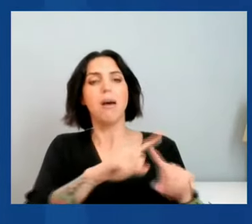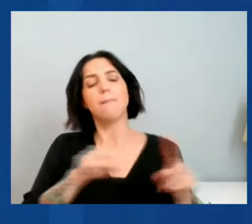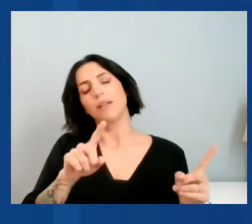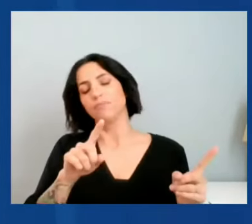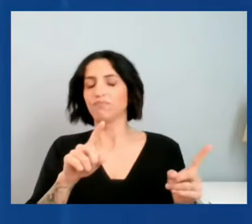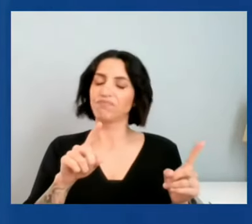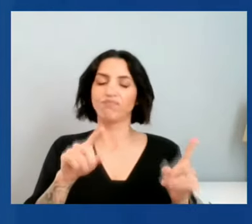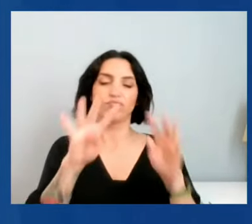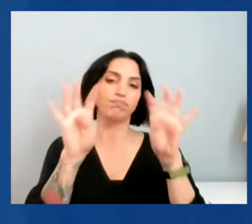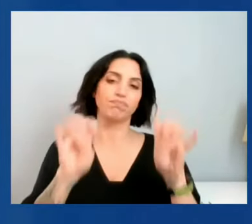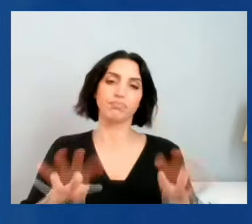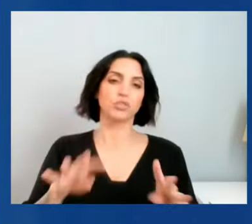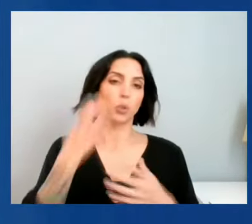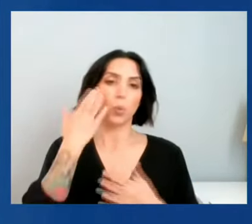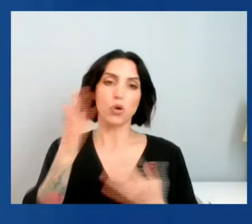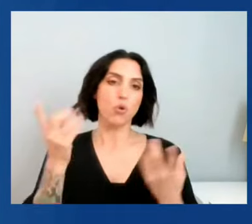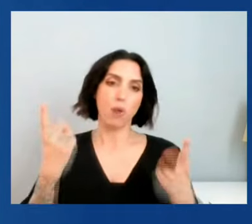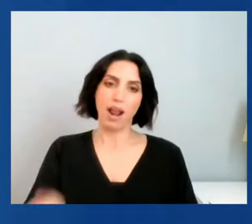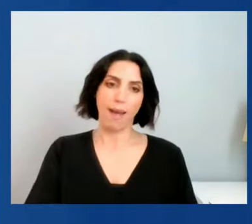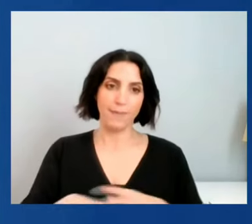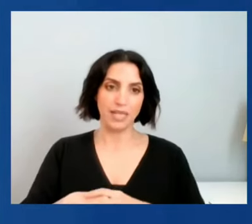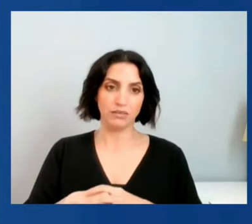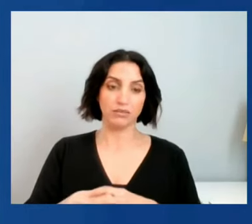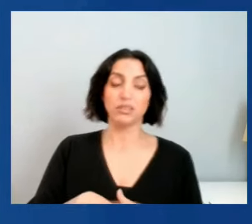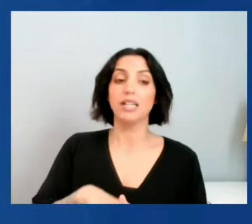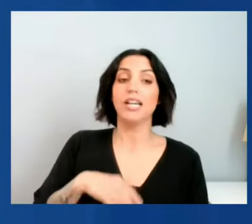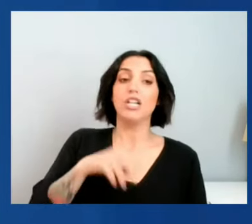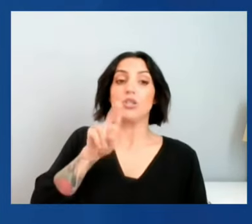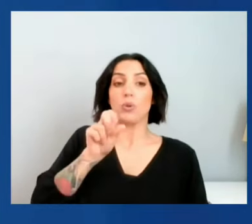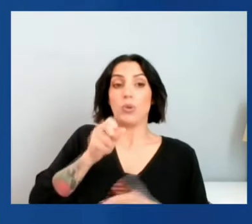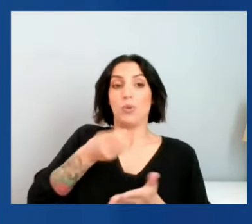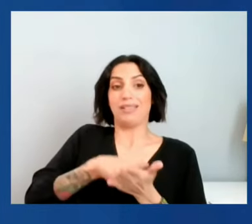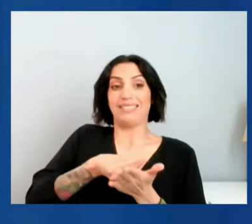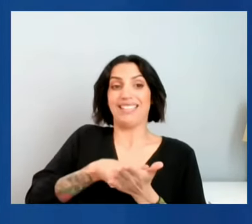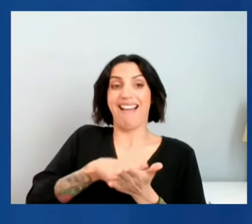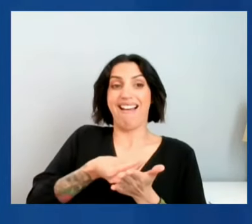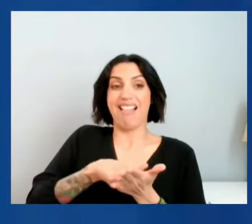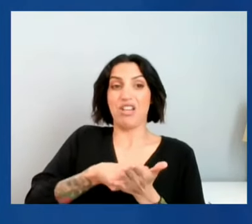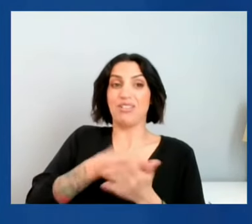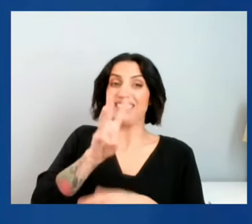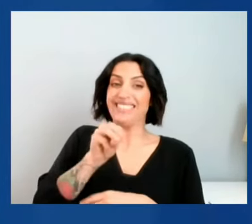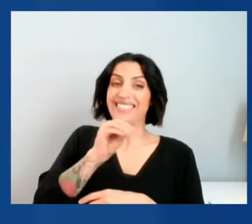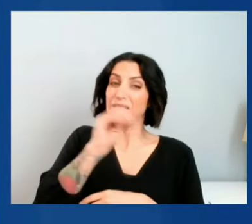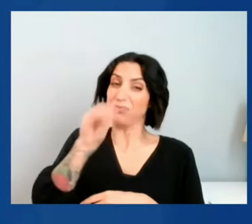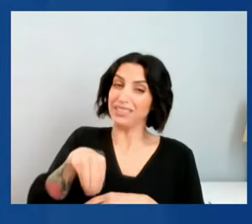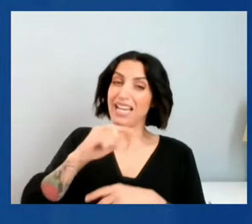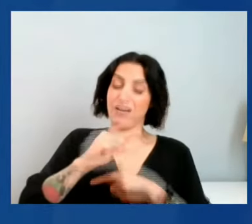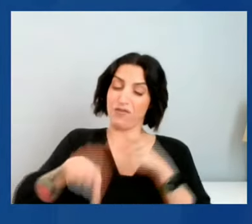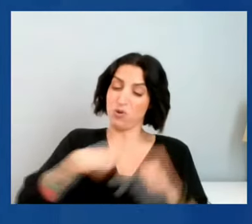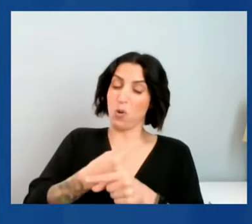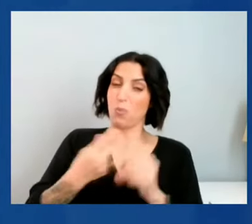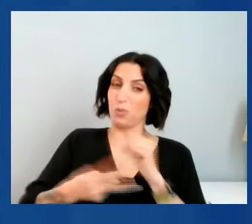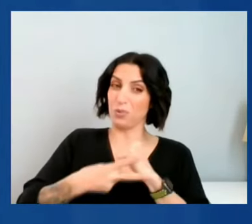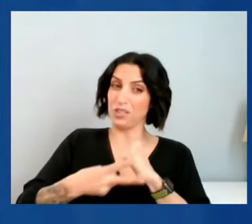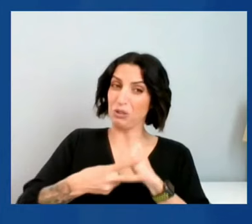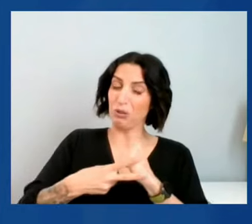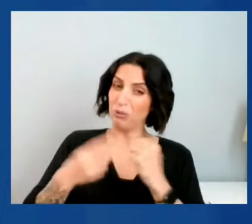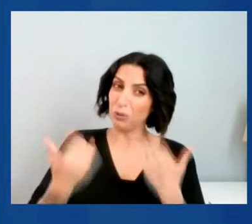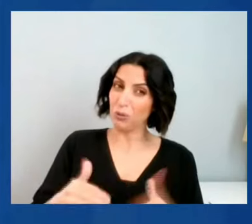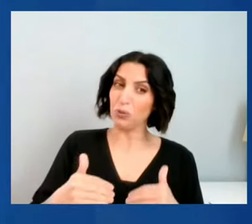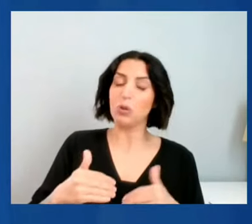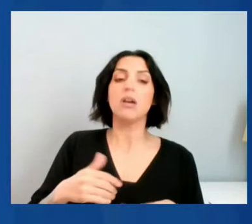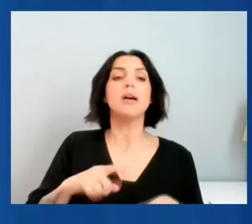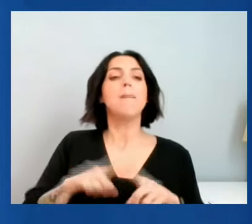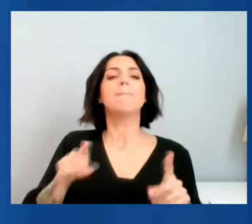saying, too, that the dollar is over 60% of global reserves, so by far the largest percentage. I mean, what you're getting at in some ways is trust.